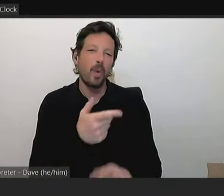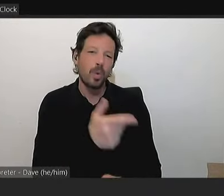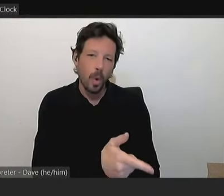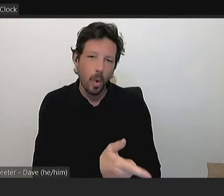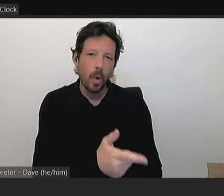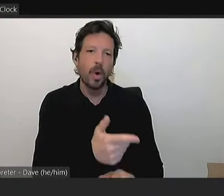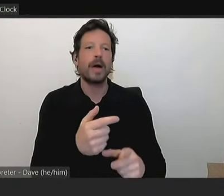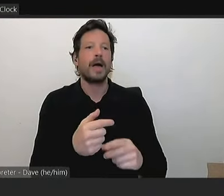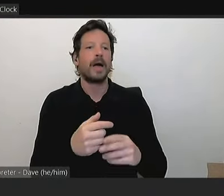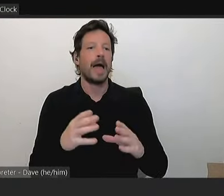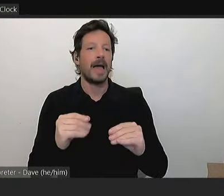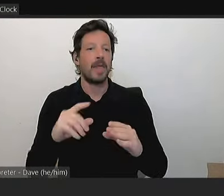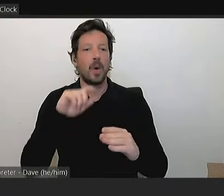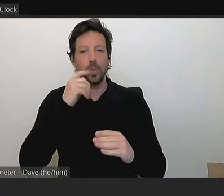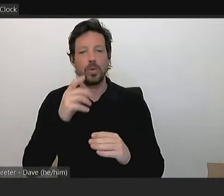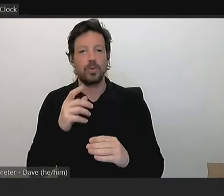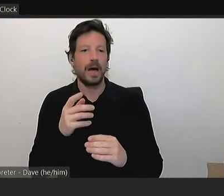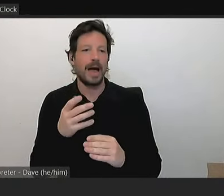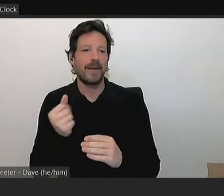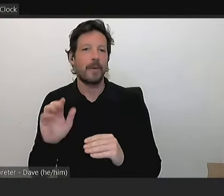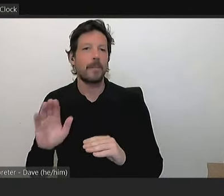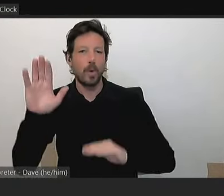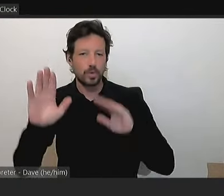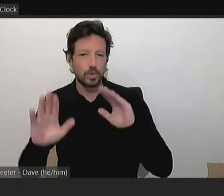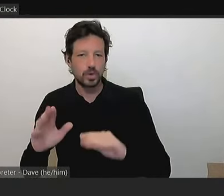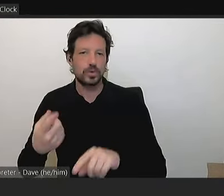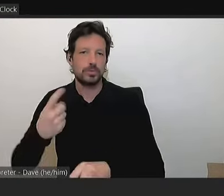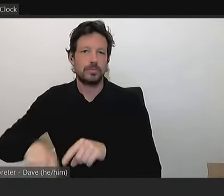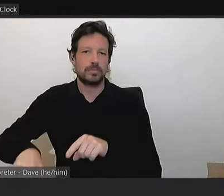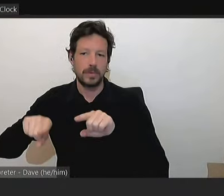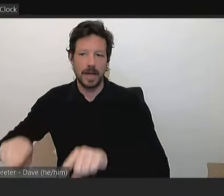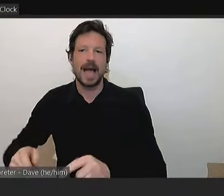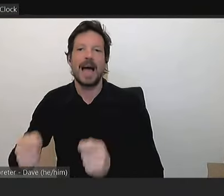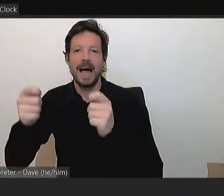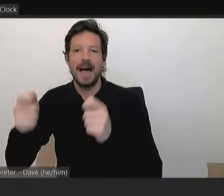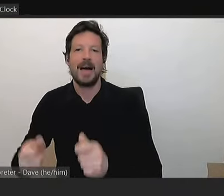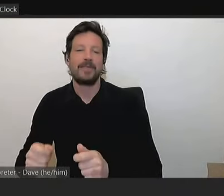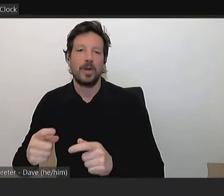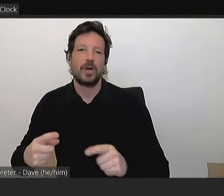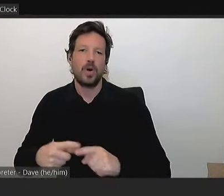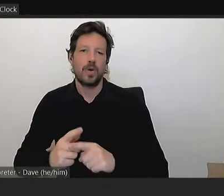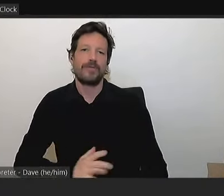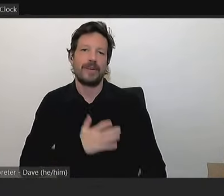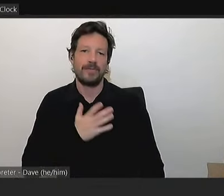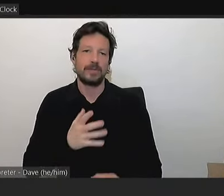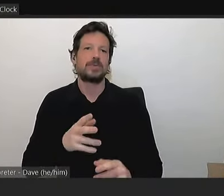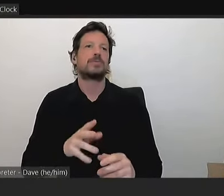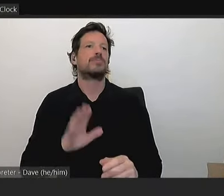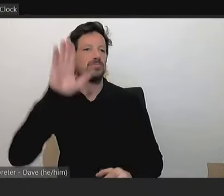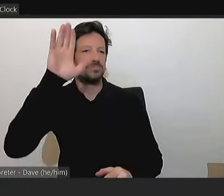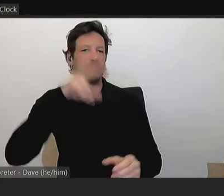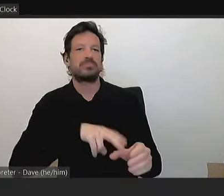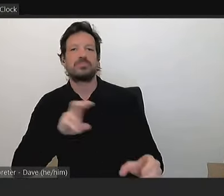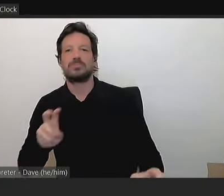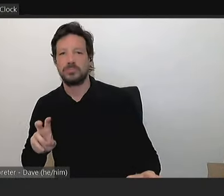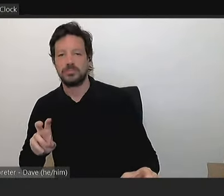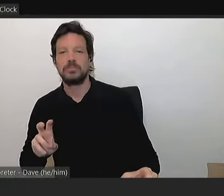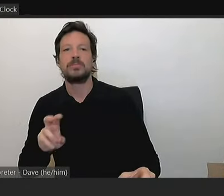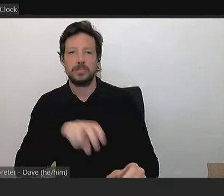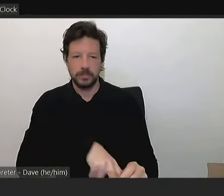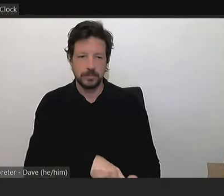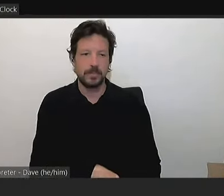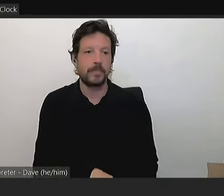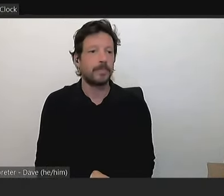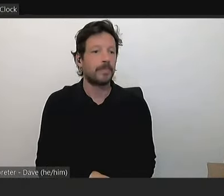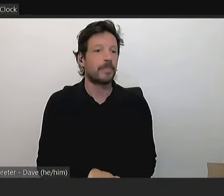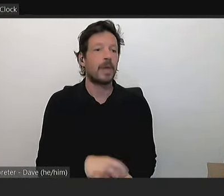points in block once the Cancillors have declared their conflicts and have left the chamber. Cancillors who wish to declare a conflict